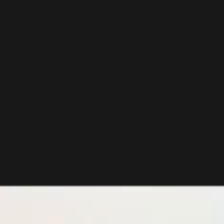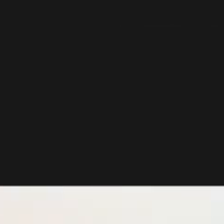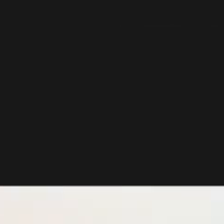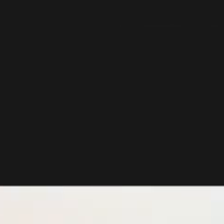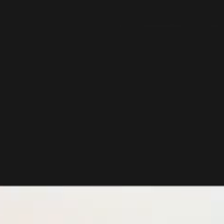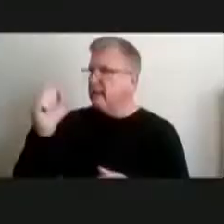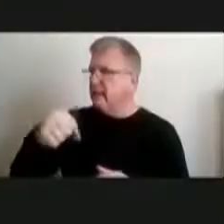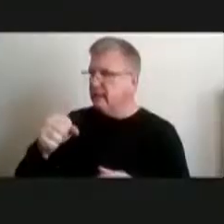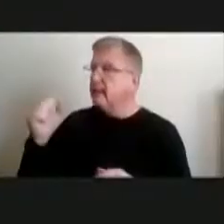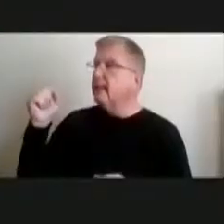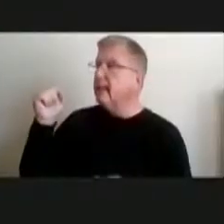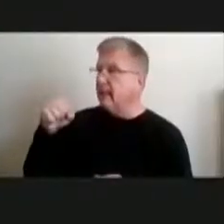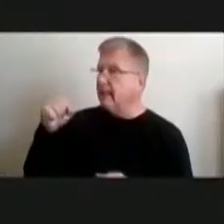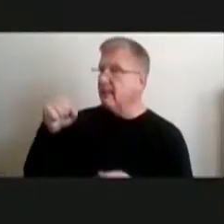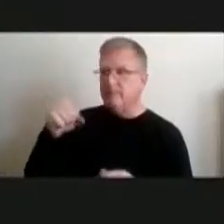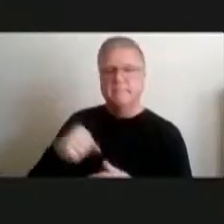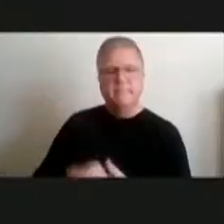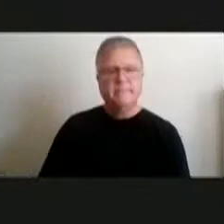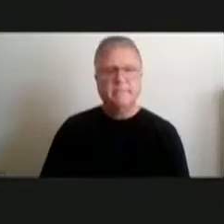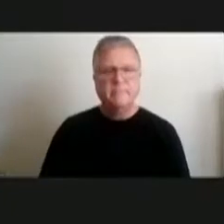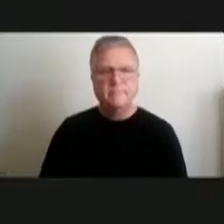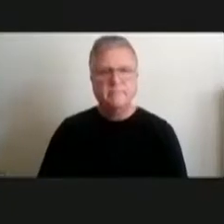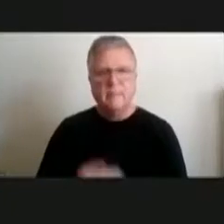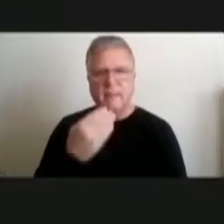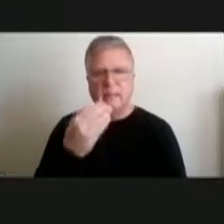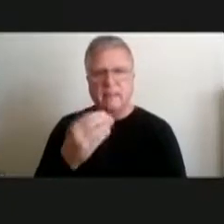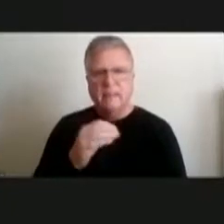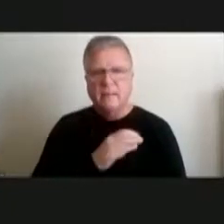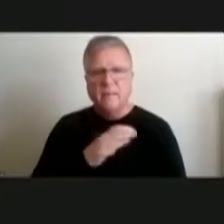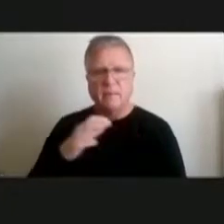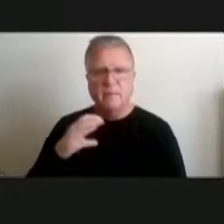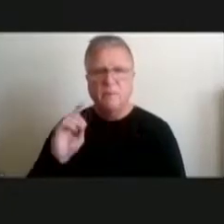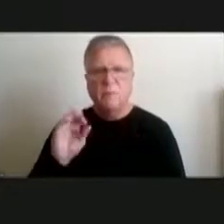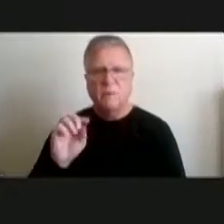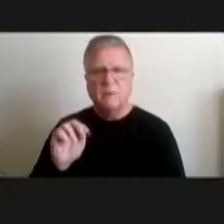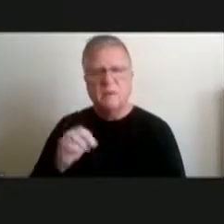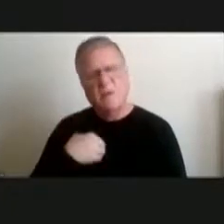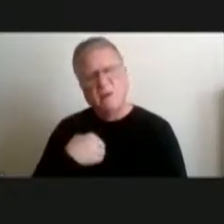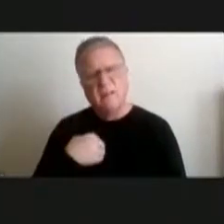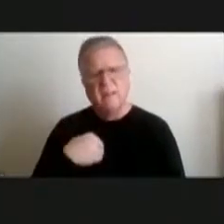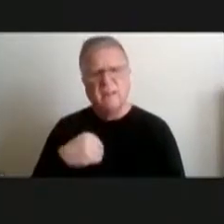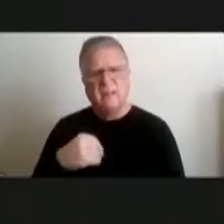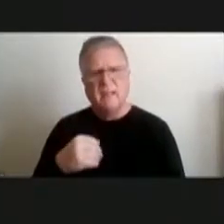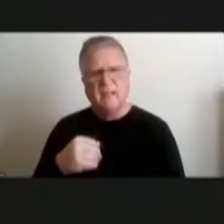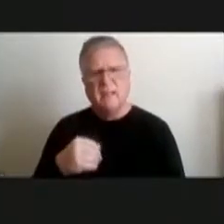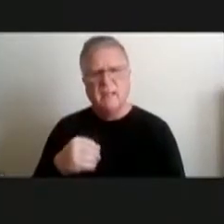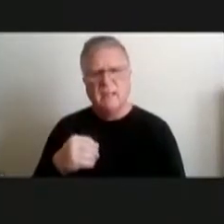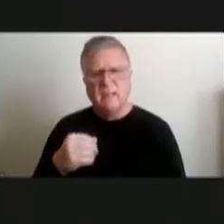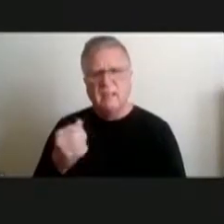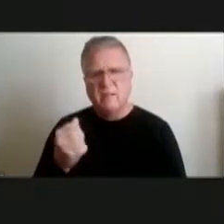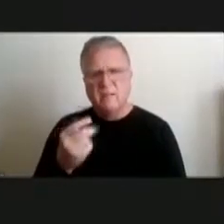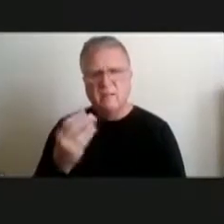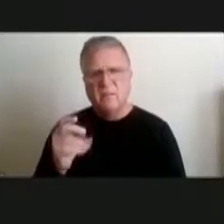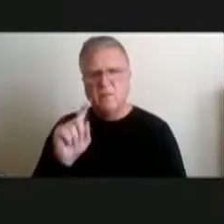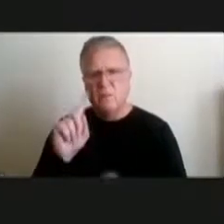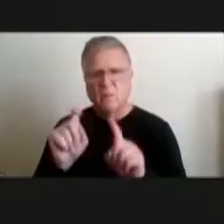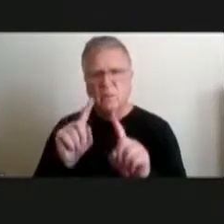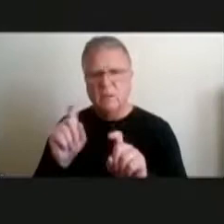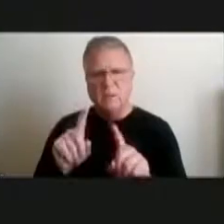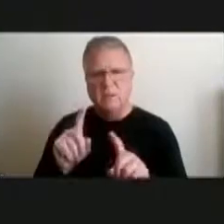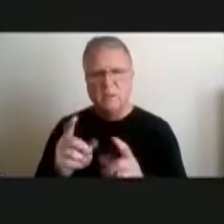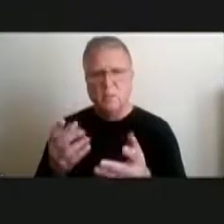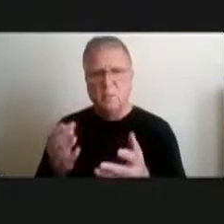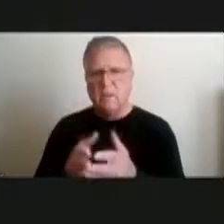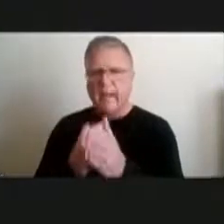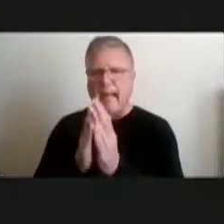thank you councilman wilson saying i just had some follow-up questions do you to ask jennifer how